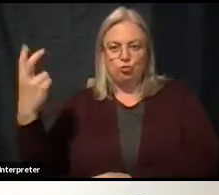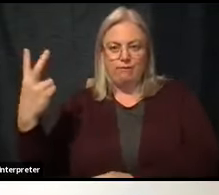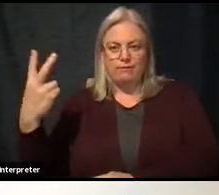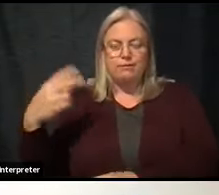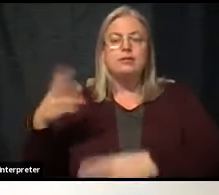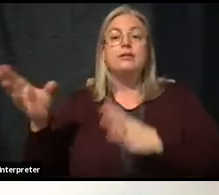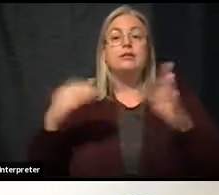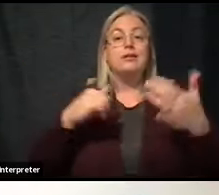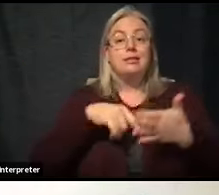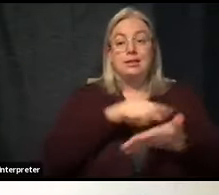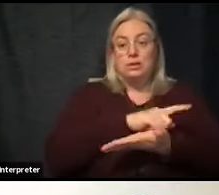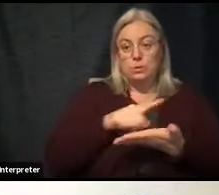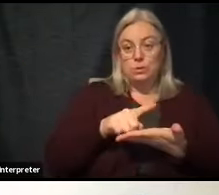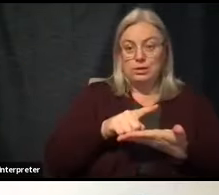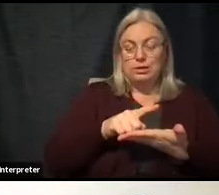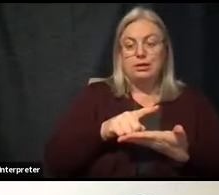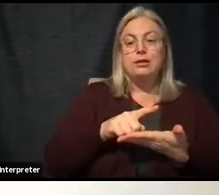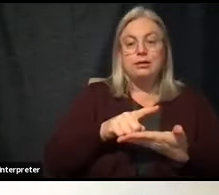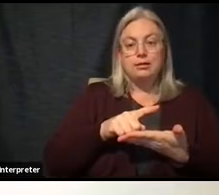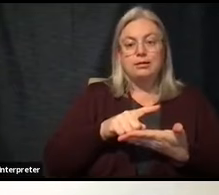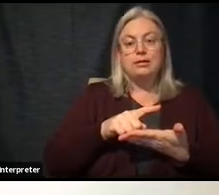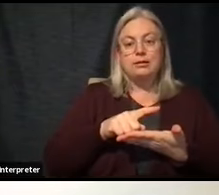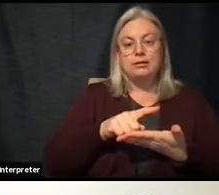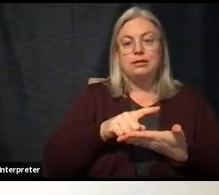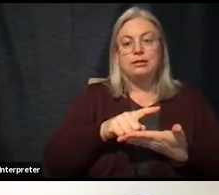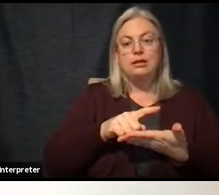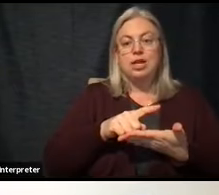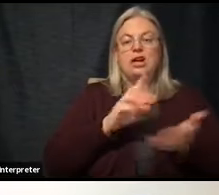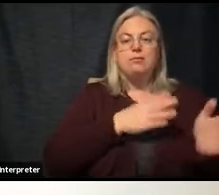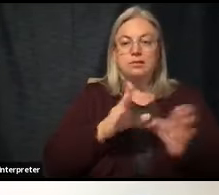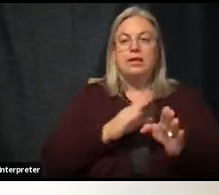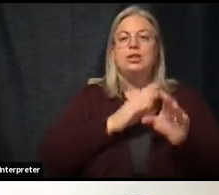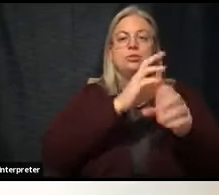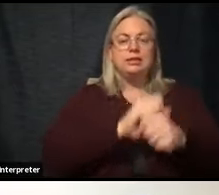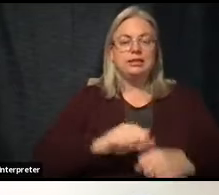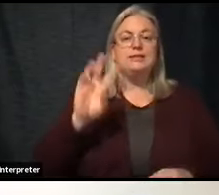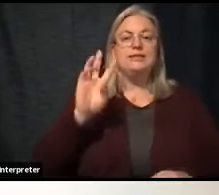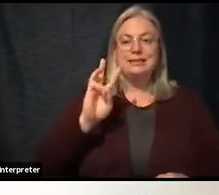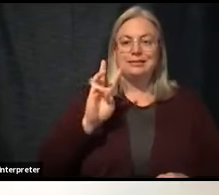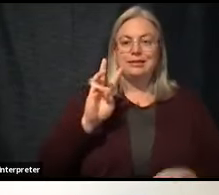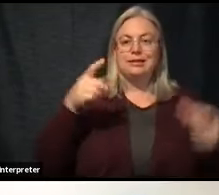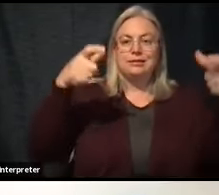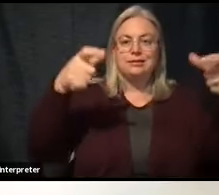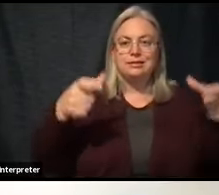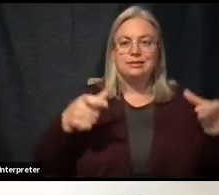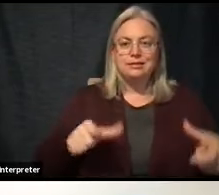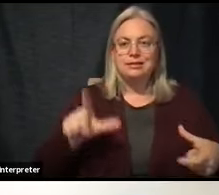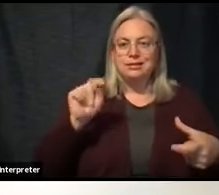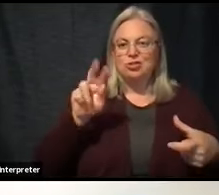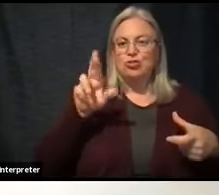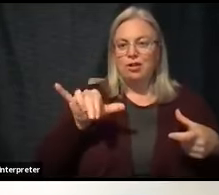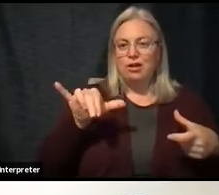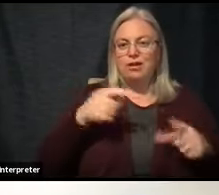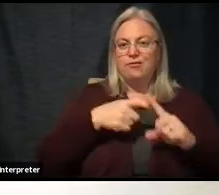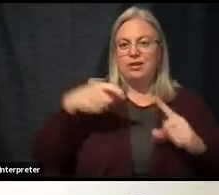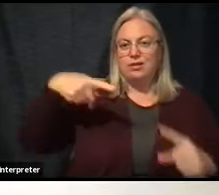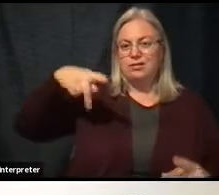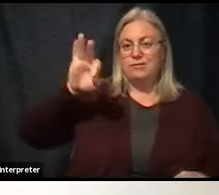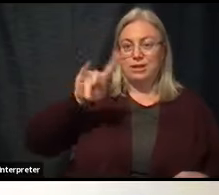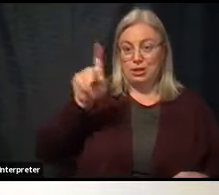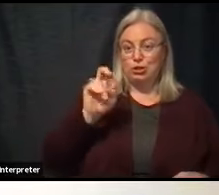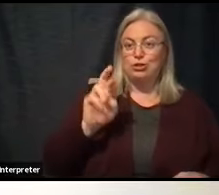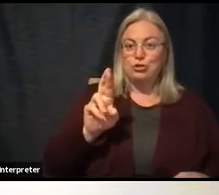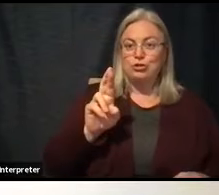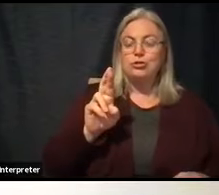This week, we were scheduled to receive six trays of Pfizer vaccine.